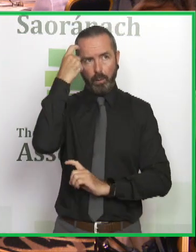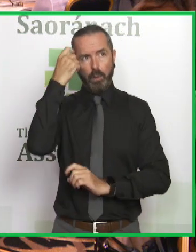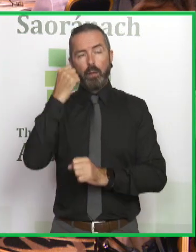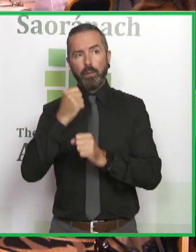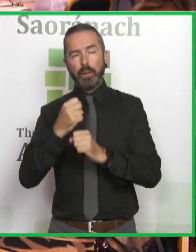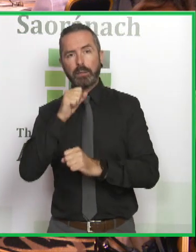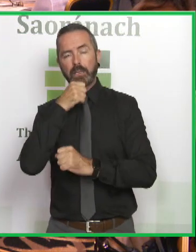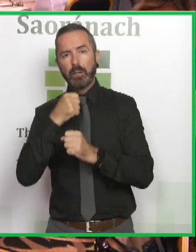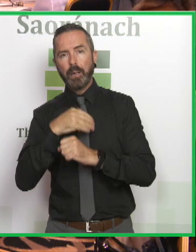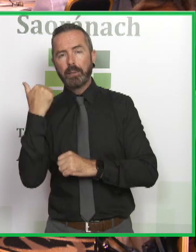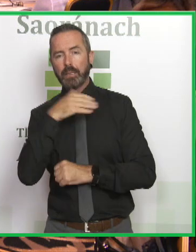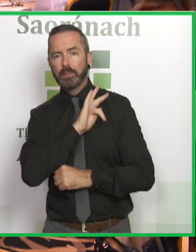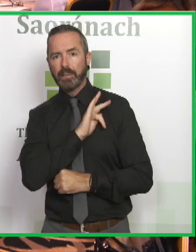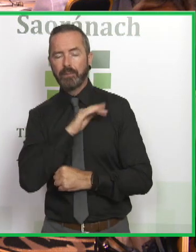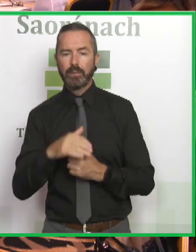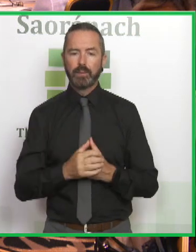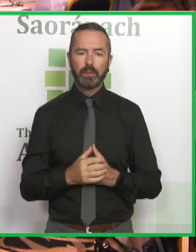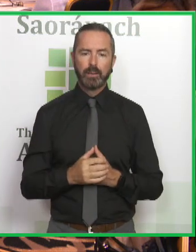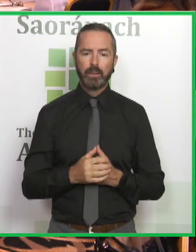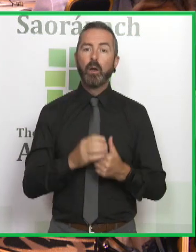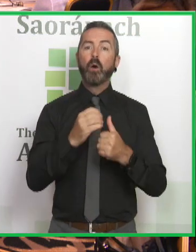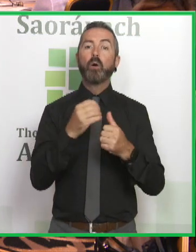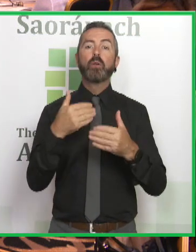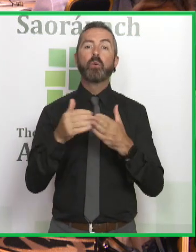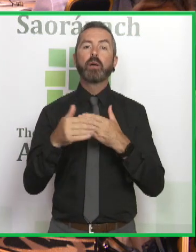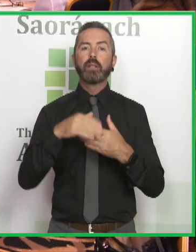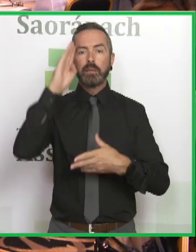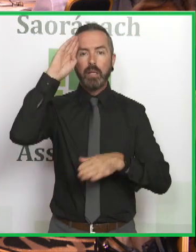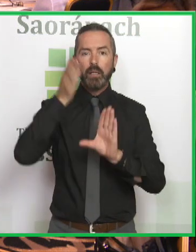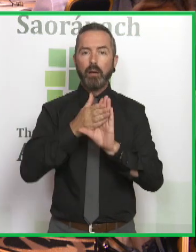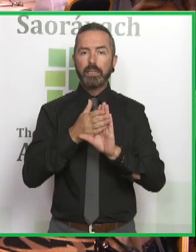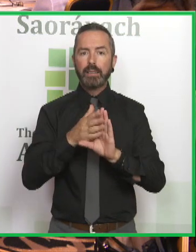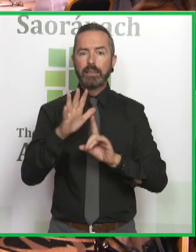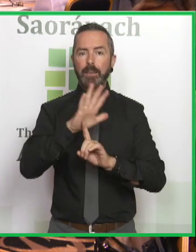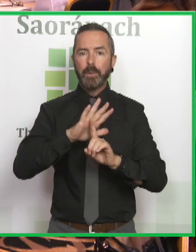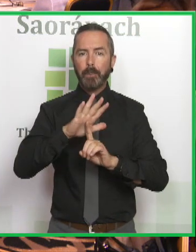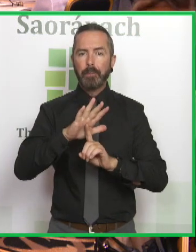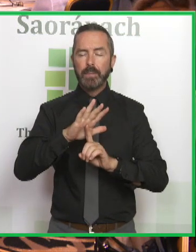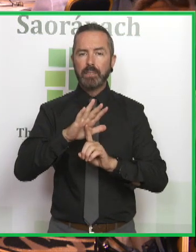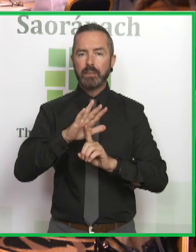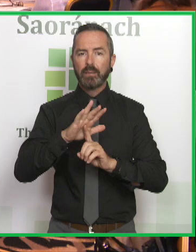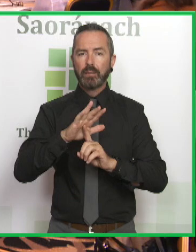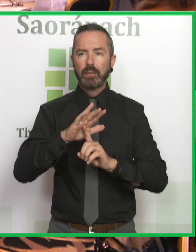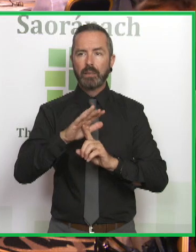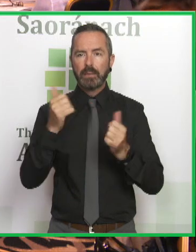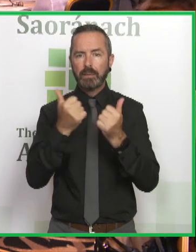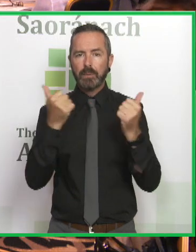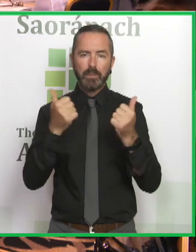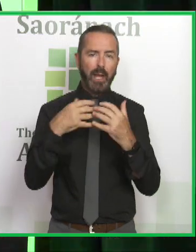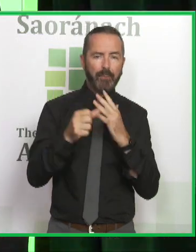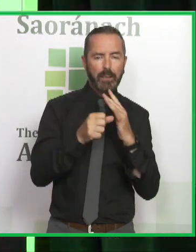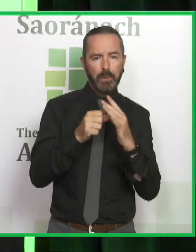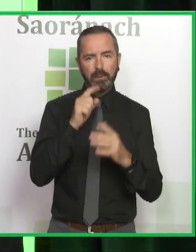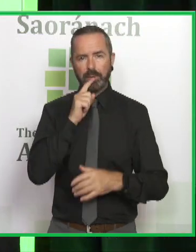A lot of the rest are people who have what we call psychotic symptoms, which is where they maybe are having experiences where they feel very,